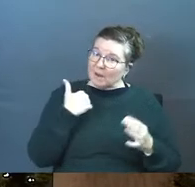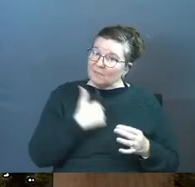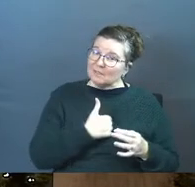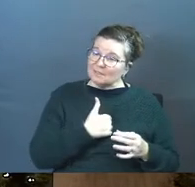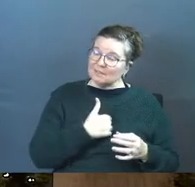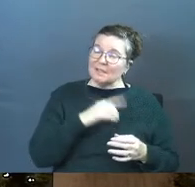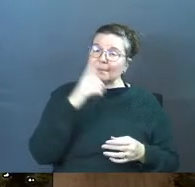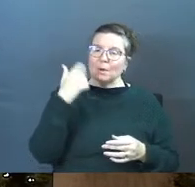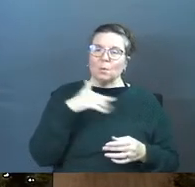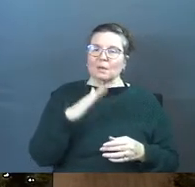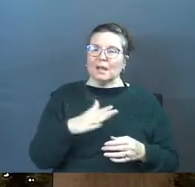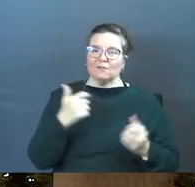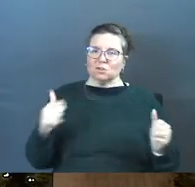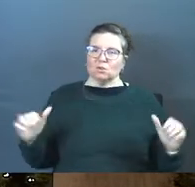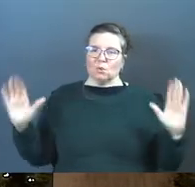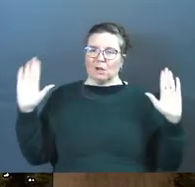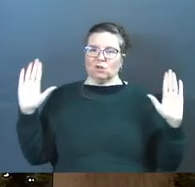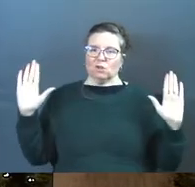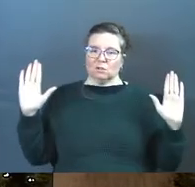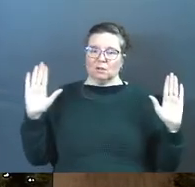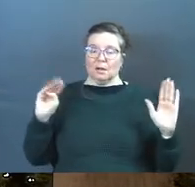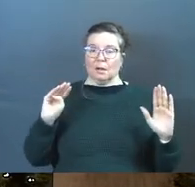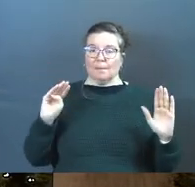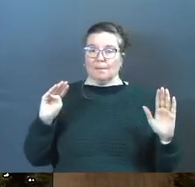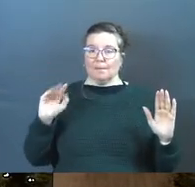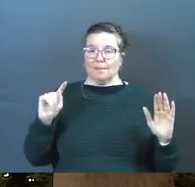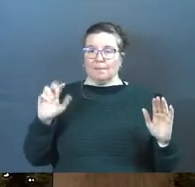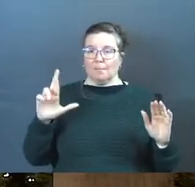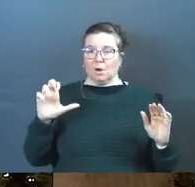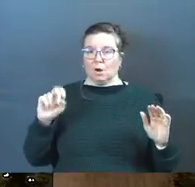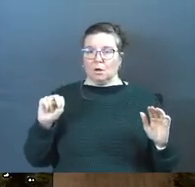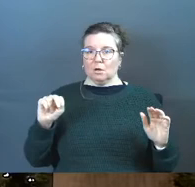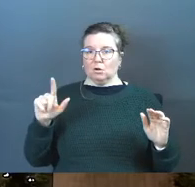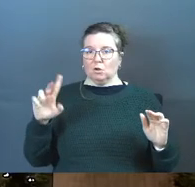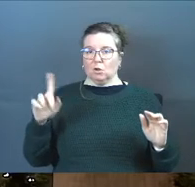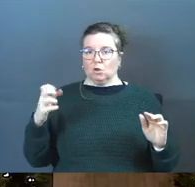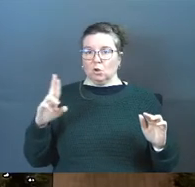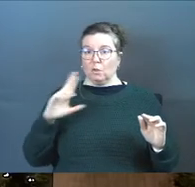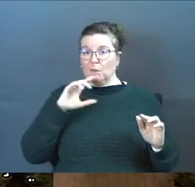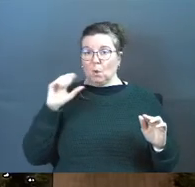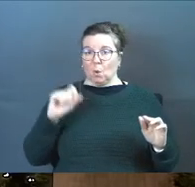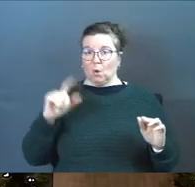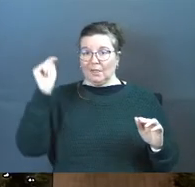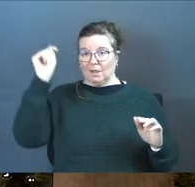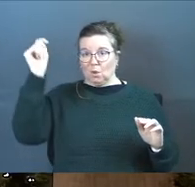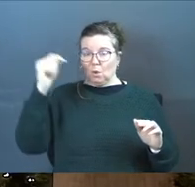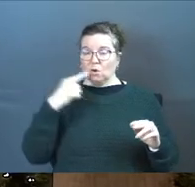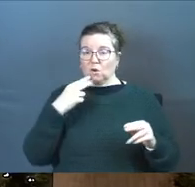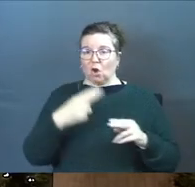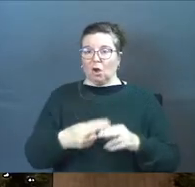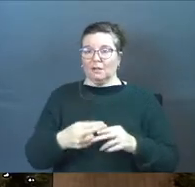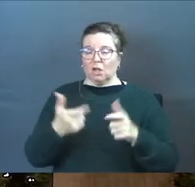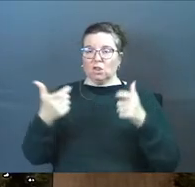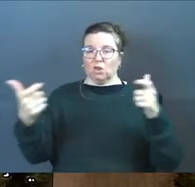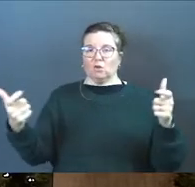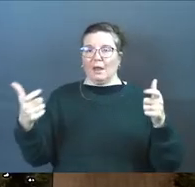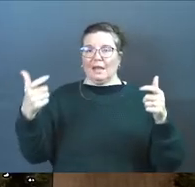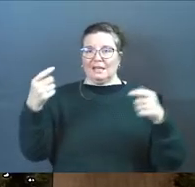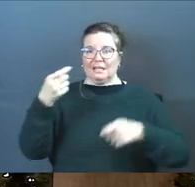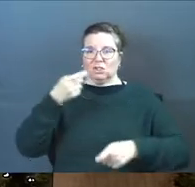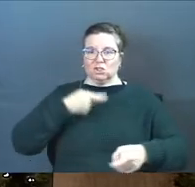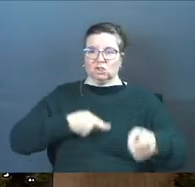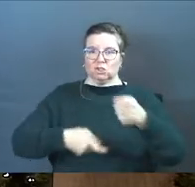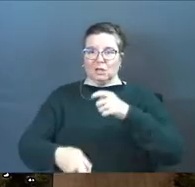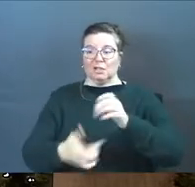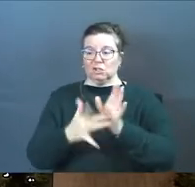it's because we never surrendered Martin Luther the old theologian called it the great exchange he